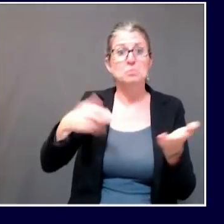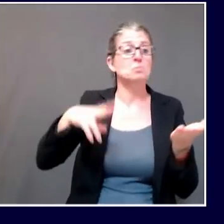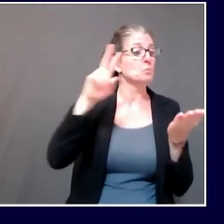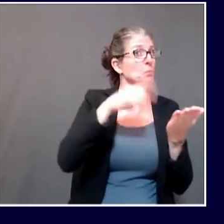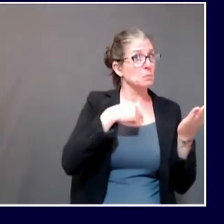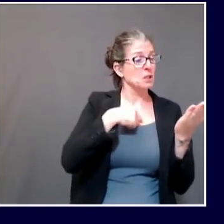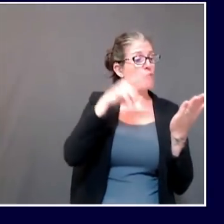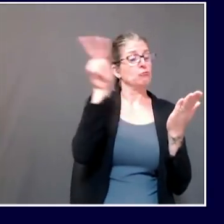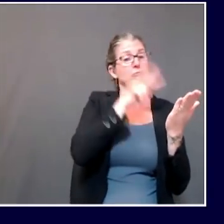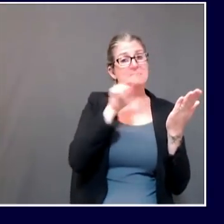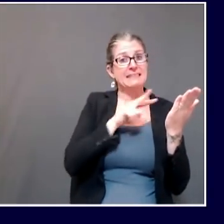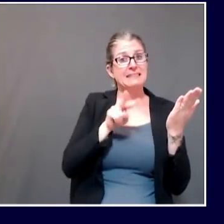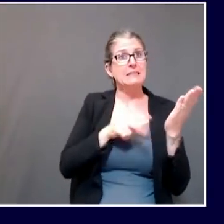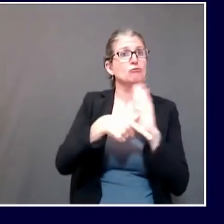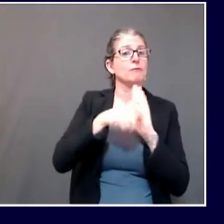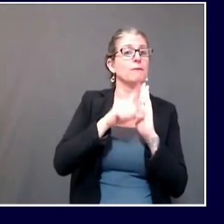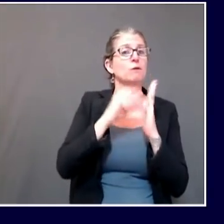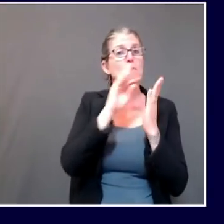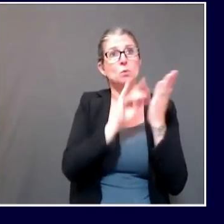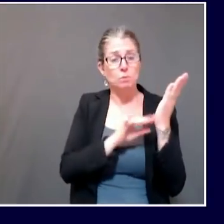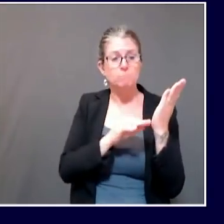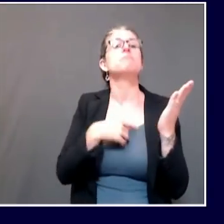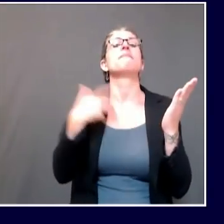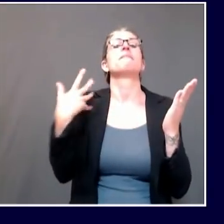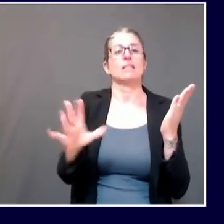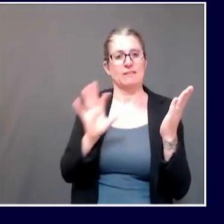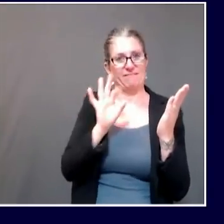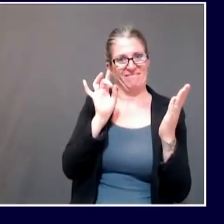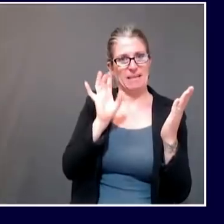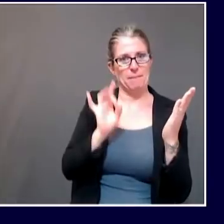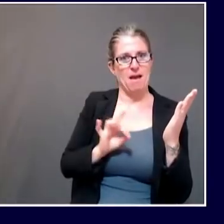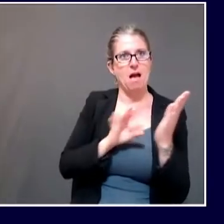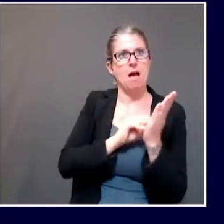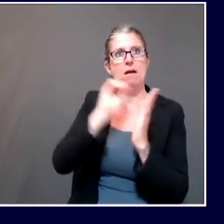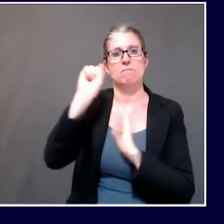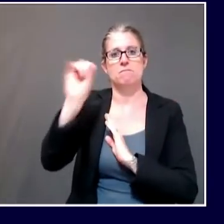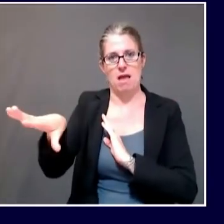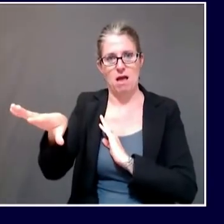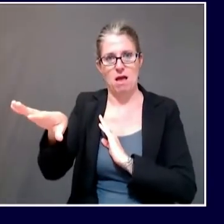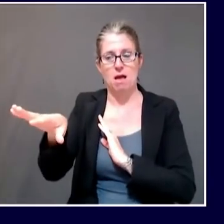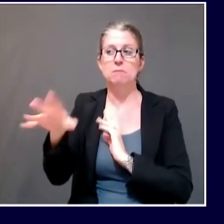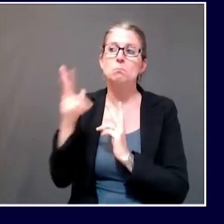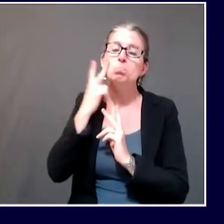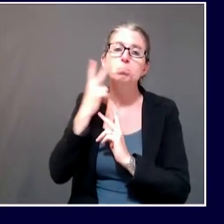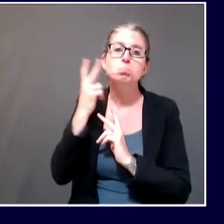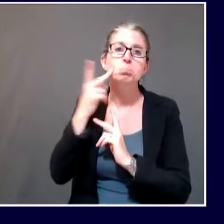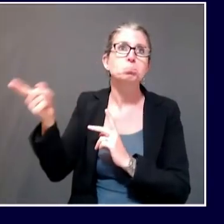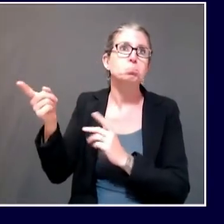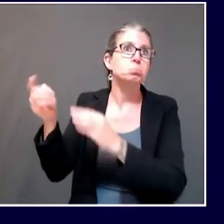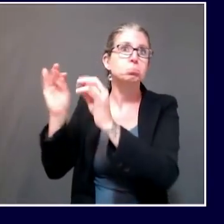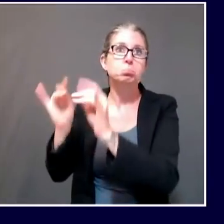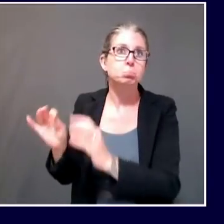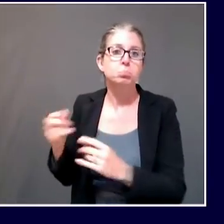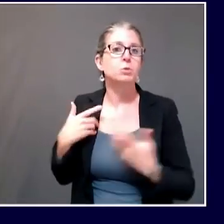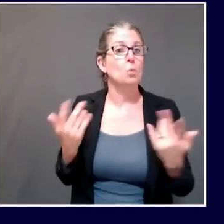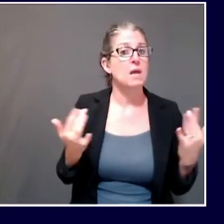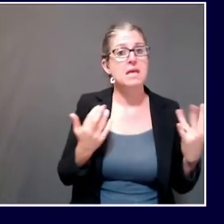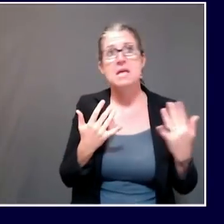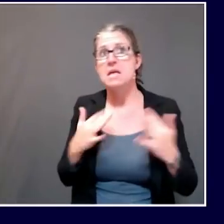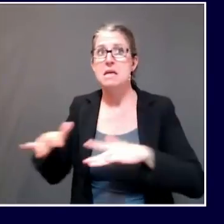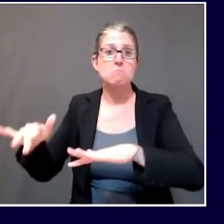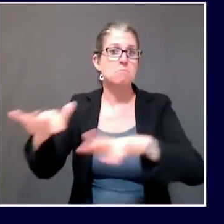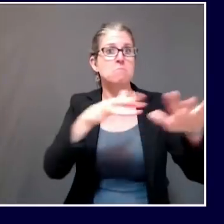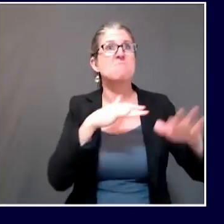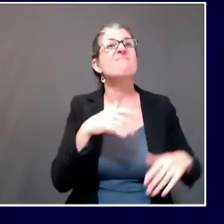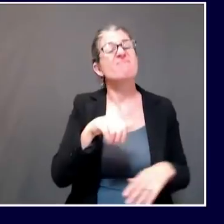input to them, also asking them to take into account the concerns that have been raised by other groups as we try to land on a set